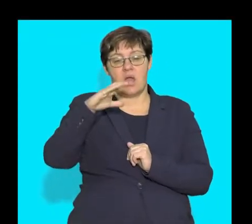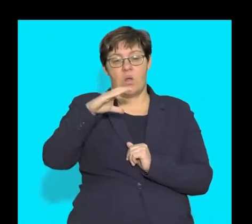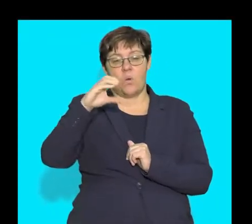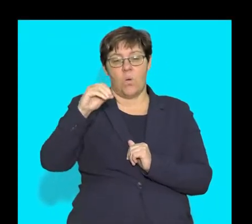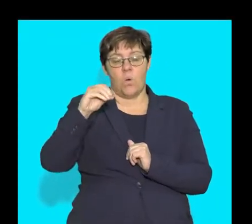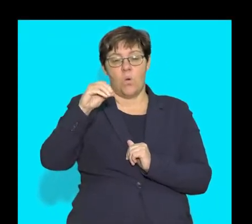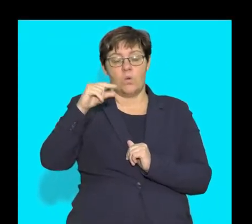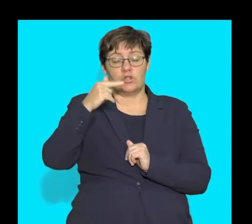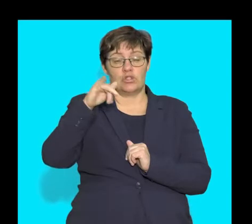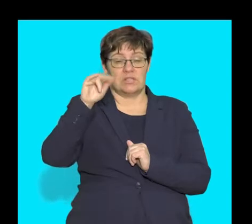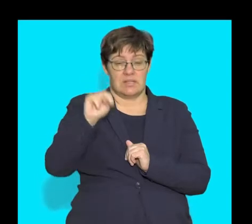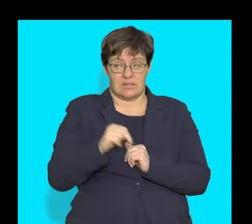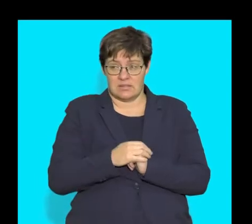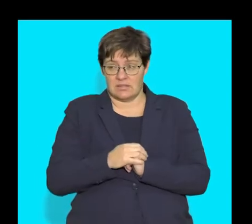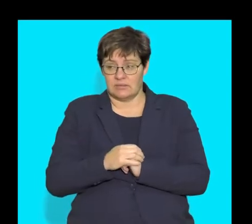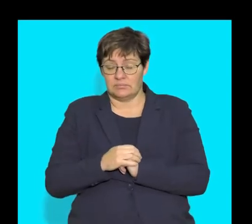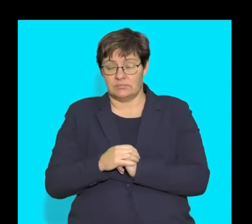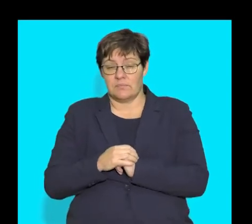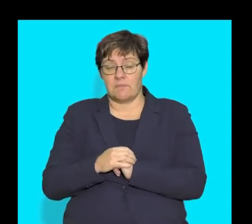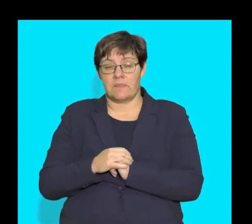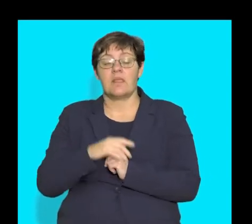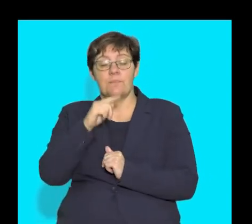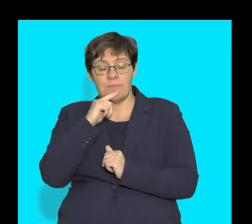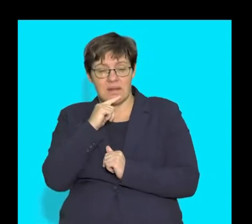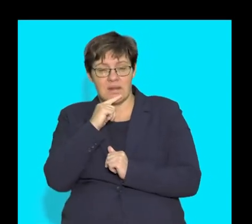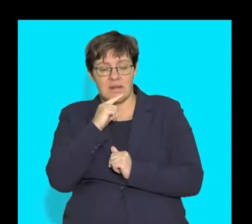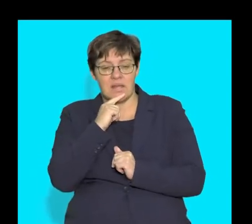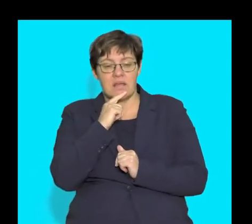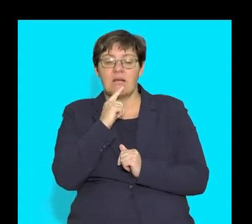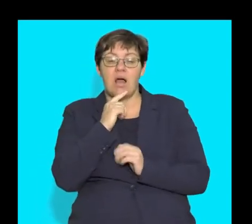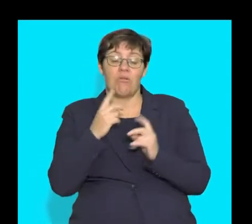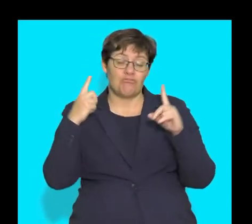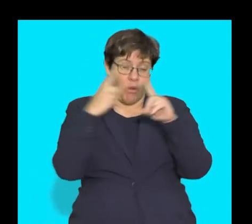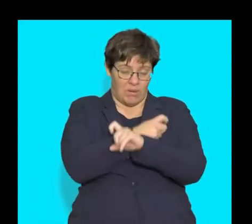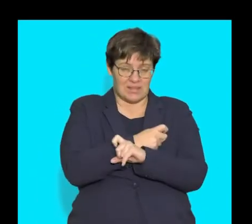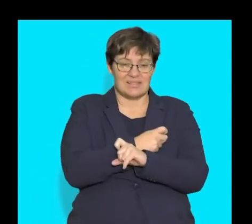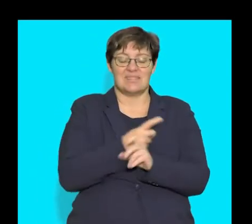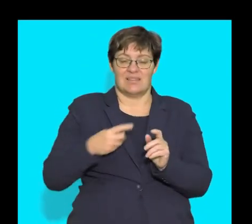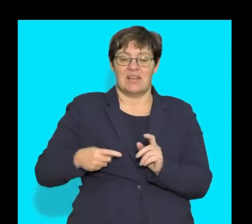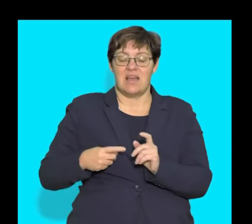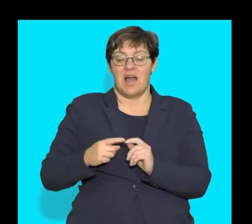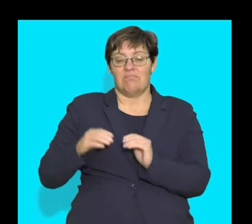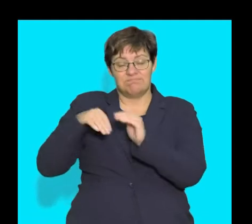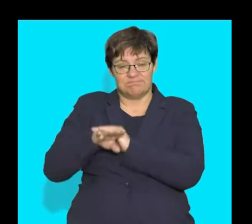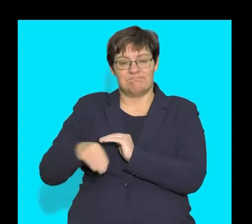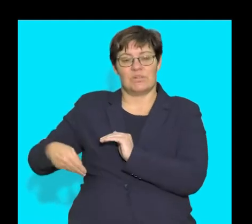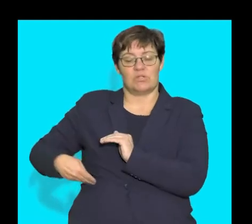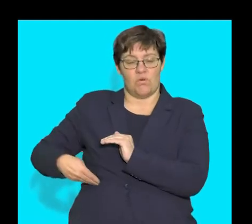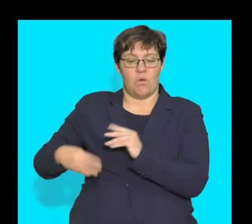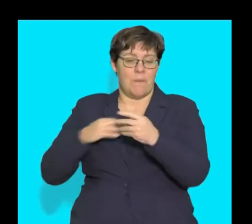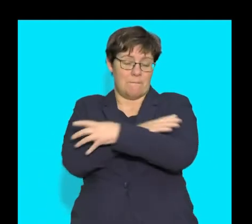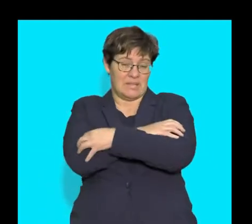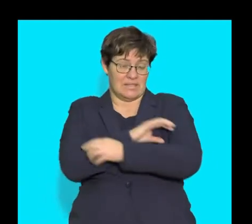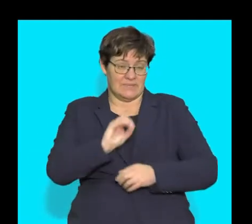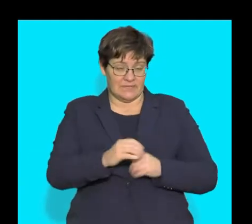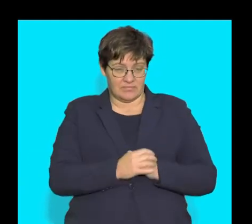glycogen. And that is a complex carbohydrate which is stored in the liver and muscle cells. 2